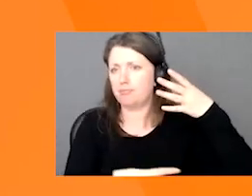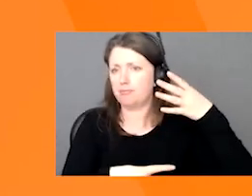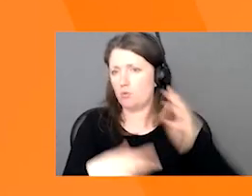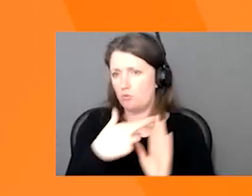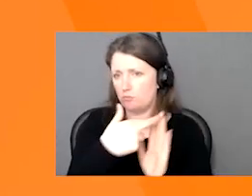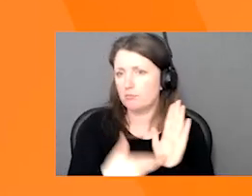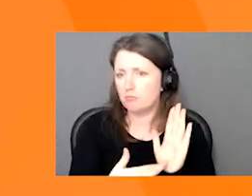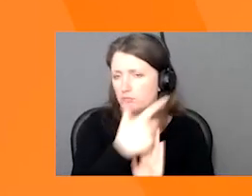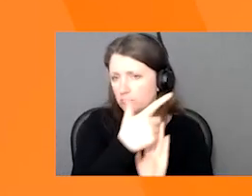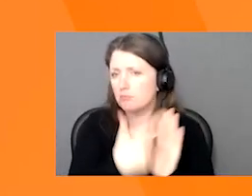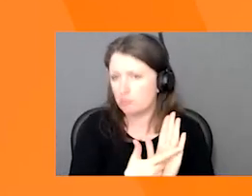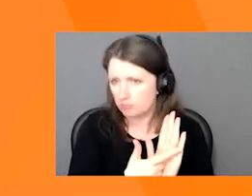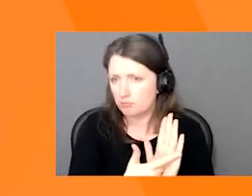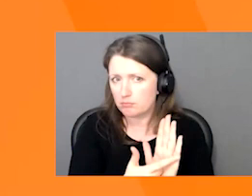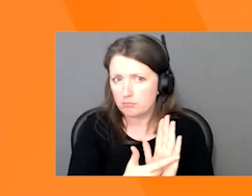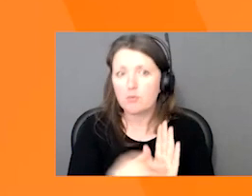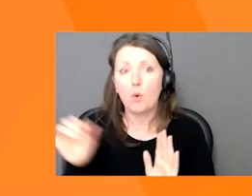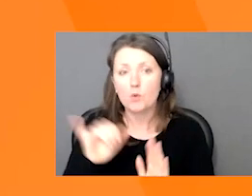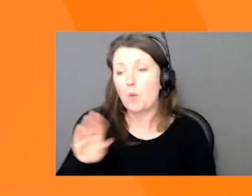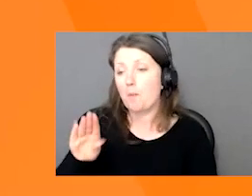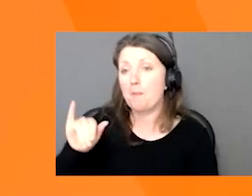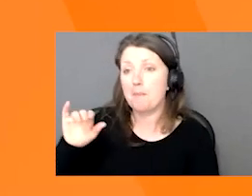for permits and licensing is BizPal.